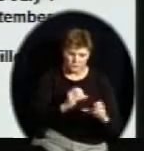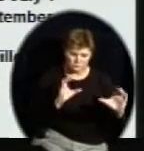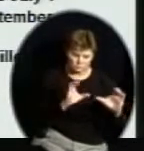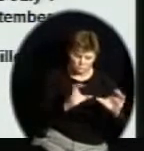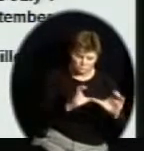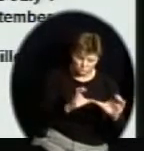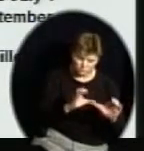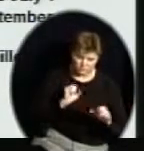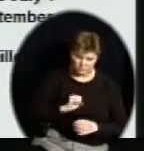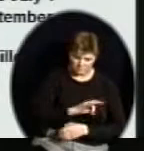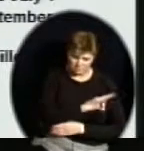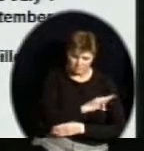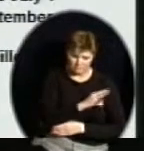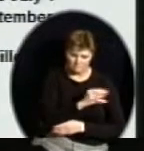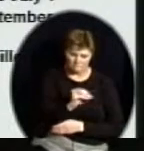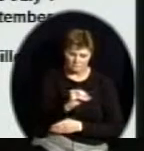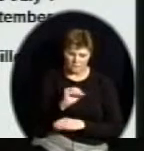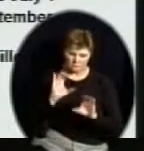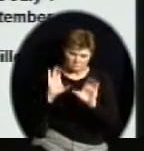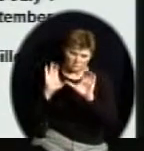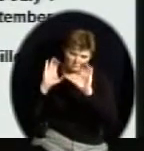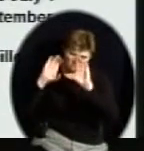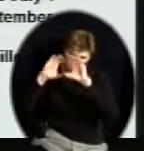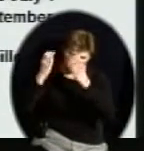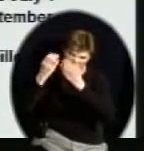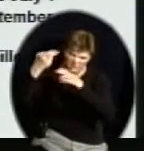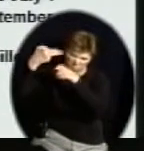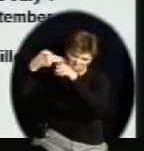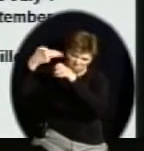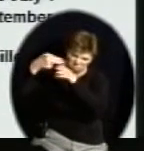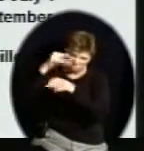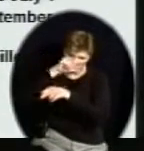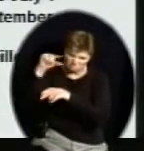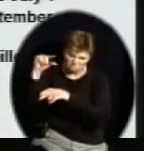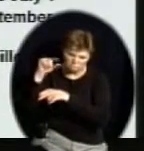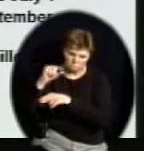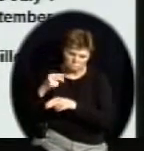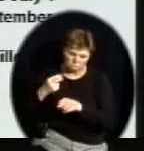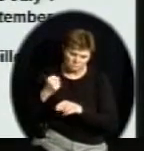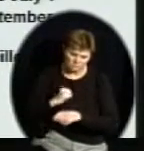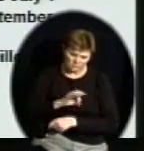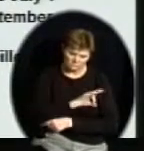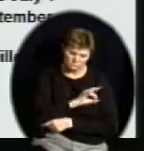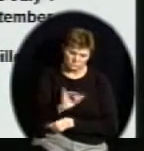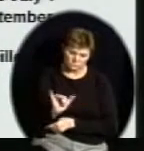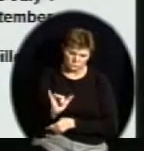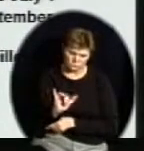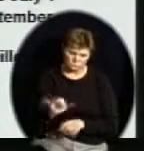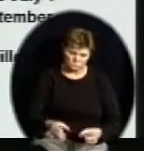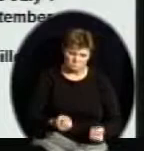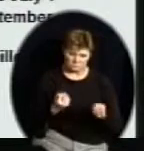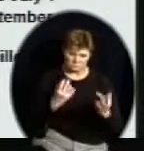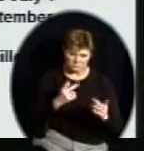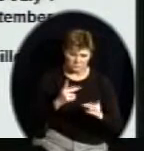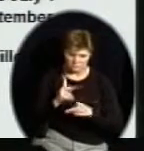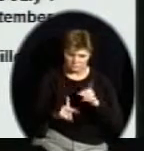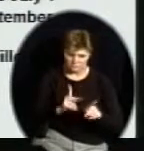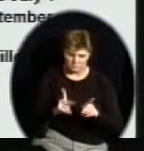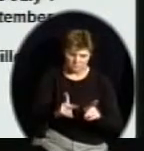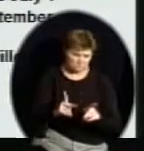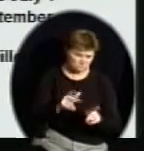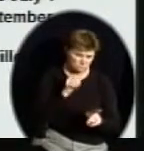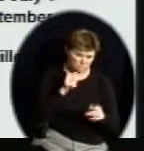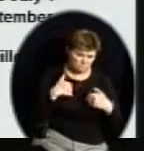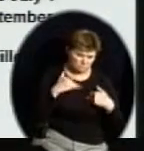we have, that's a big, large number. Many organizations don't have that many individuals in their entire organization, and these are just our newly